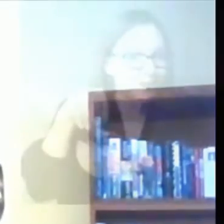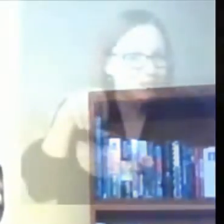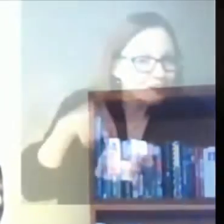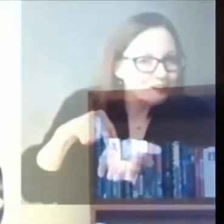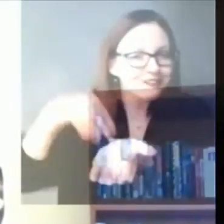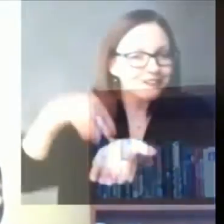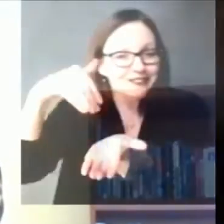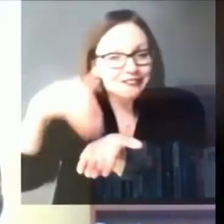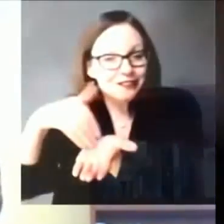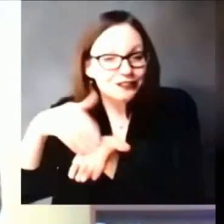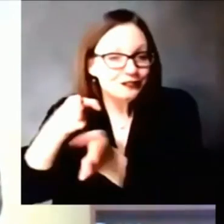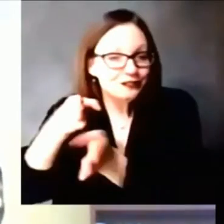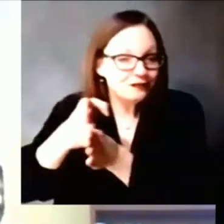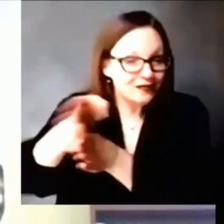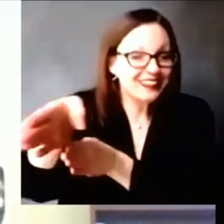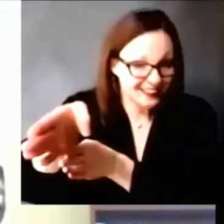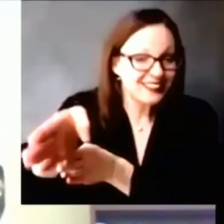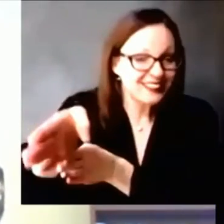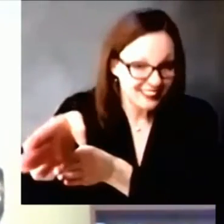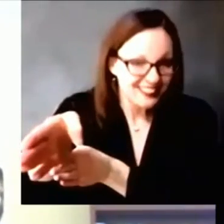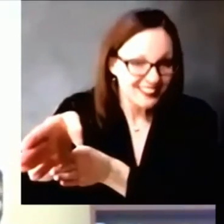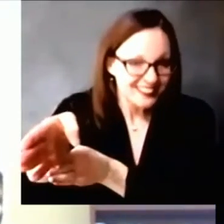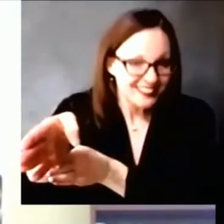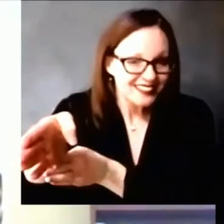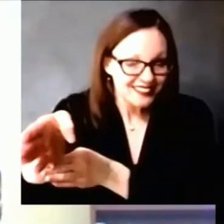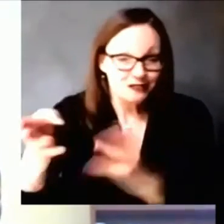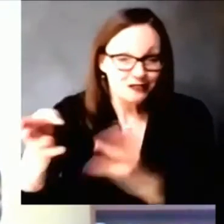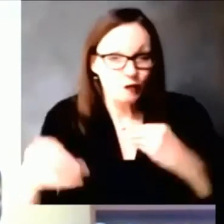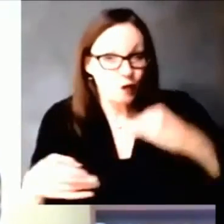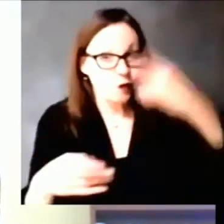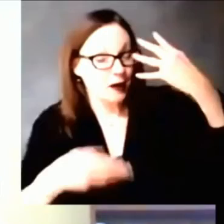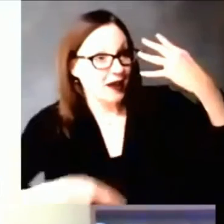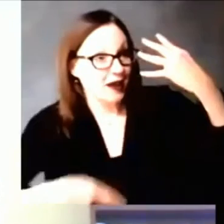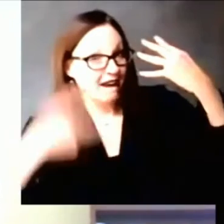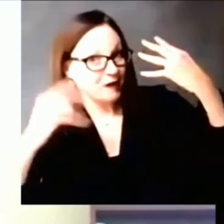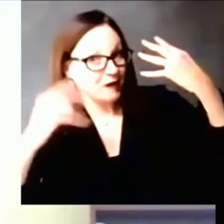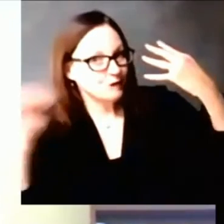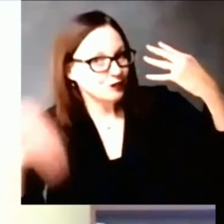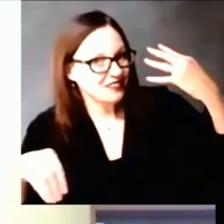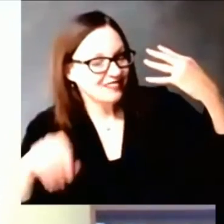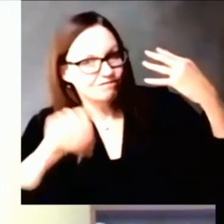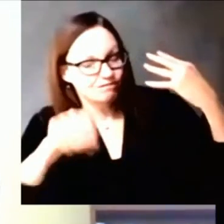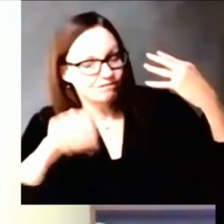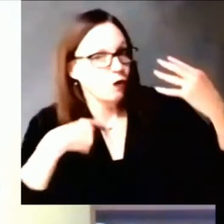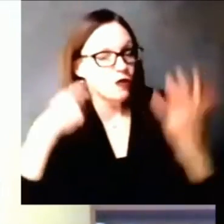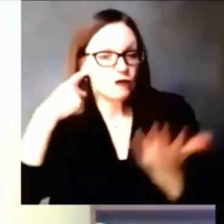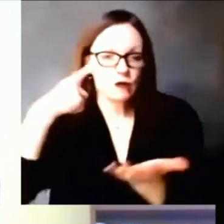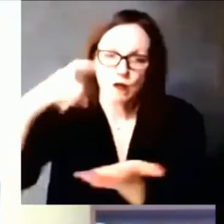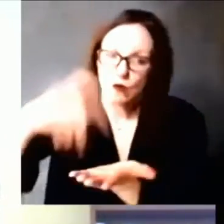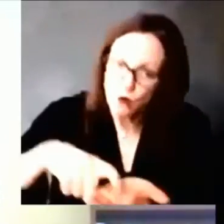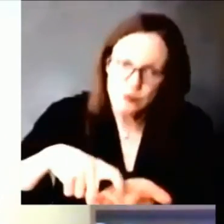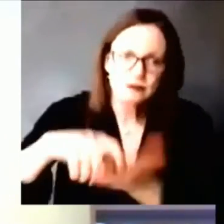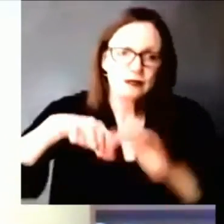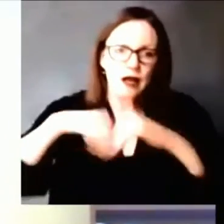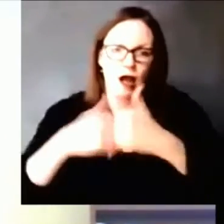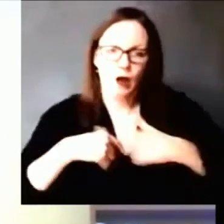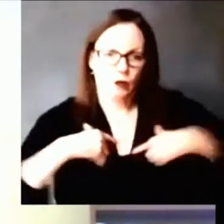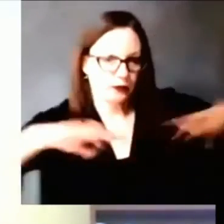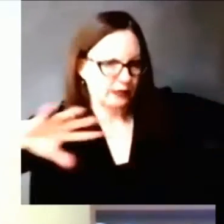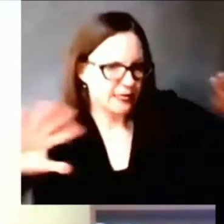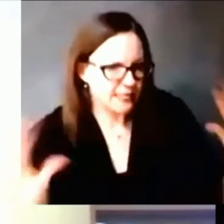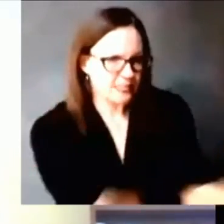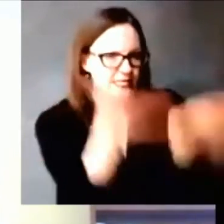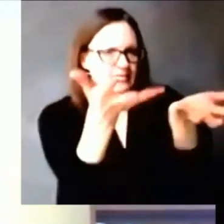as a state we can all work better together to address those those those structural barriers